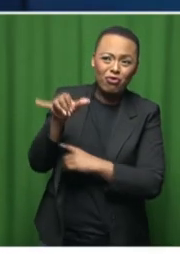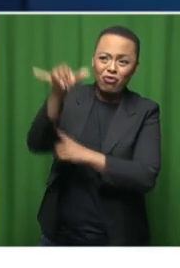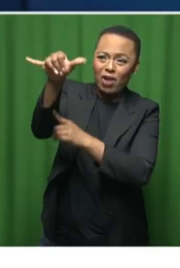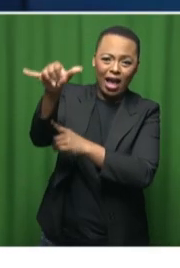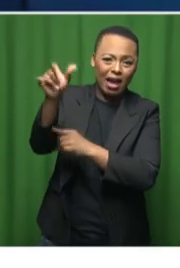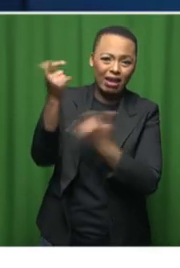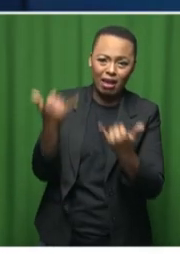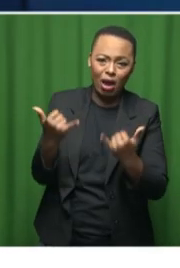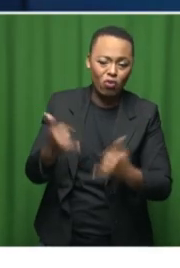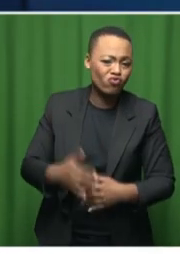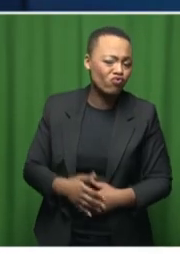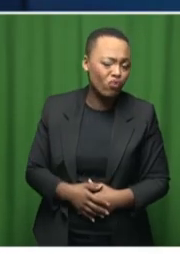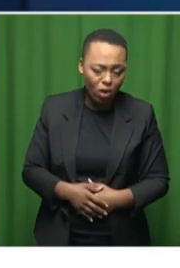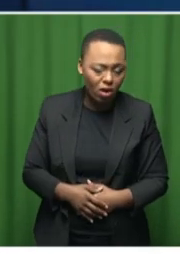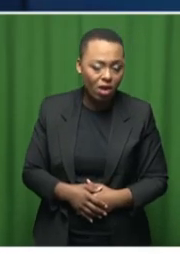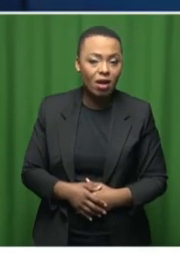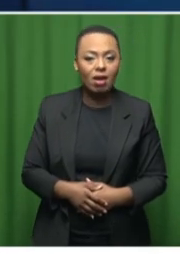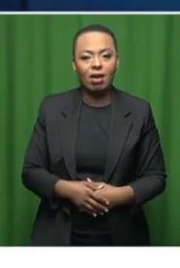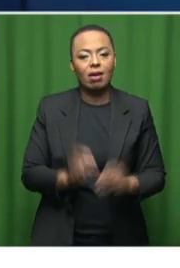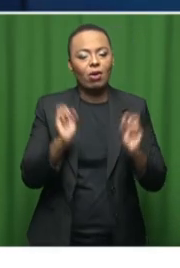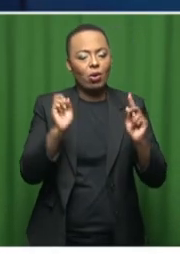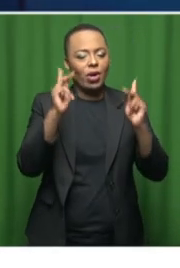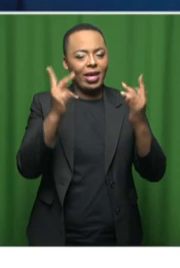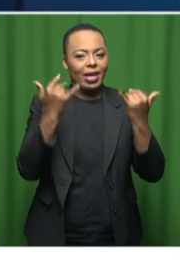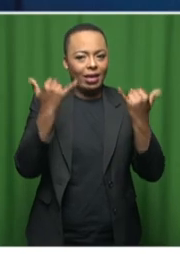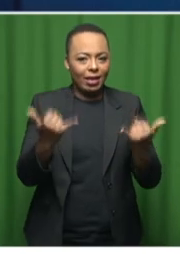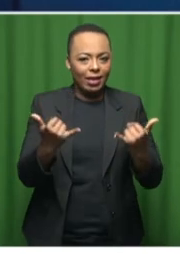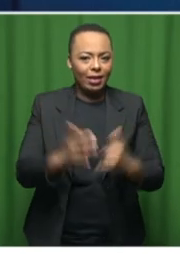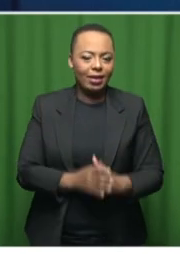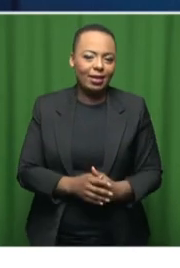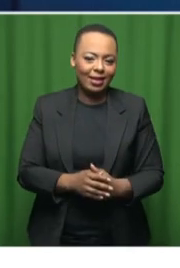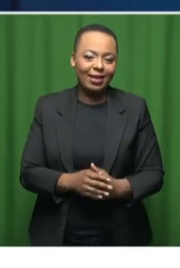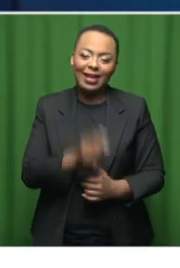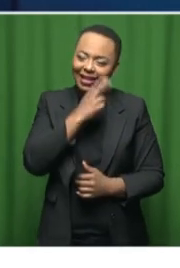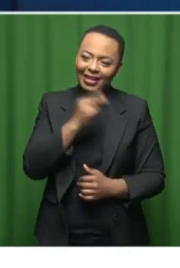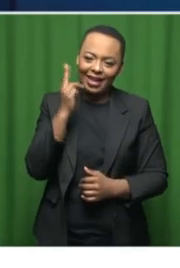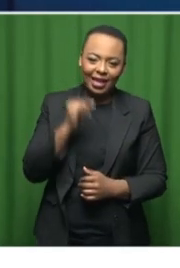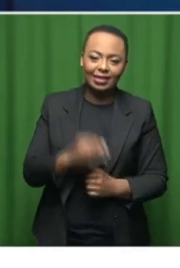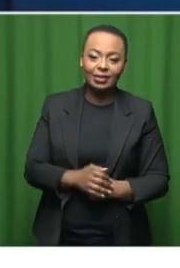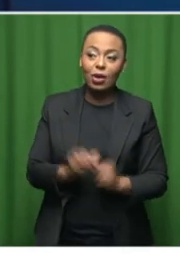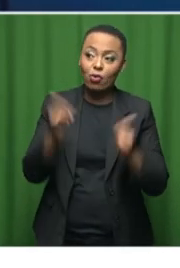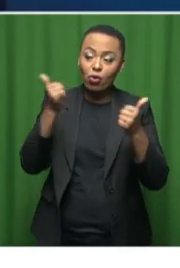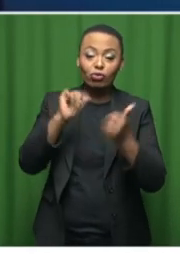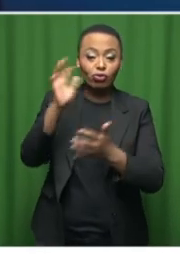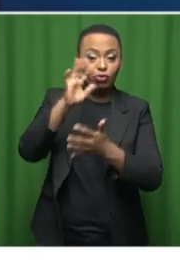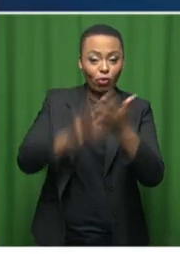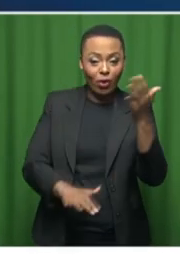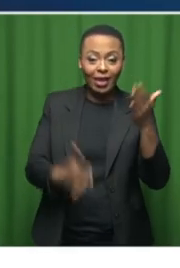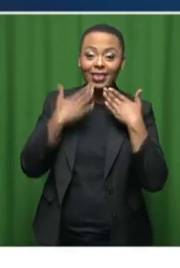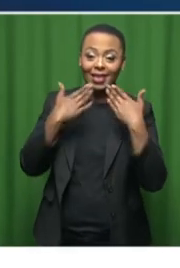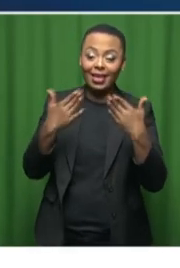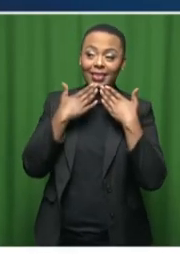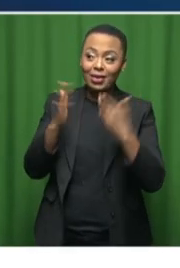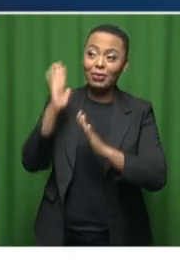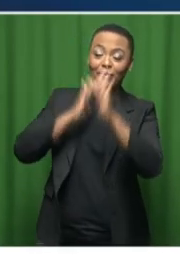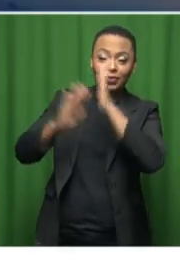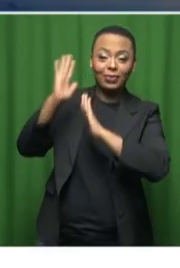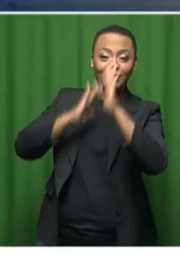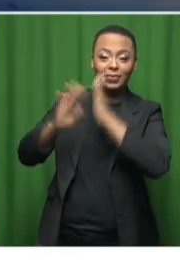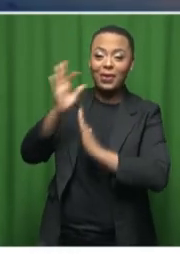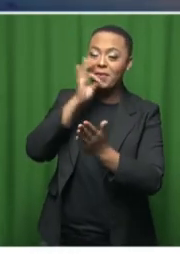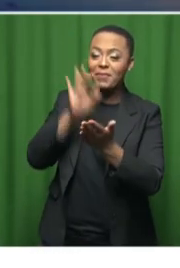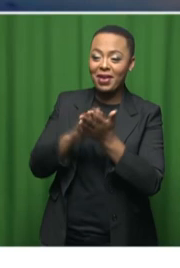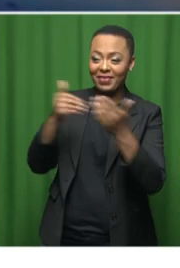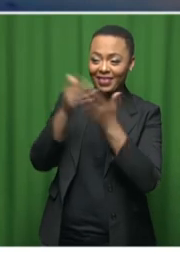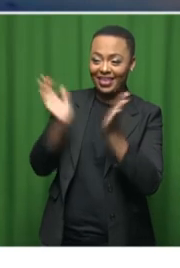So, Deputy Minister, thank you so much. And it's so good to hear a good news story. And thanks for coming to tell us that story on your birthday,